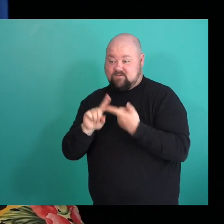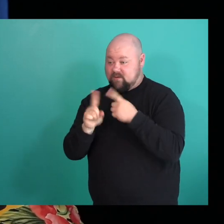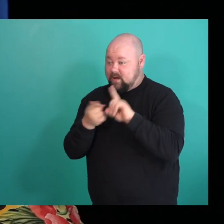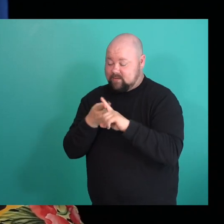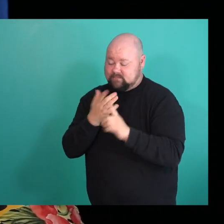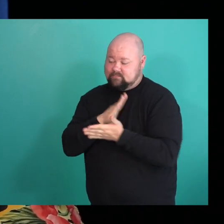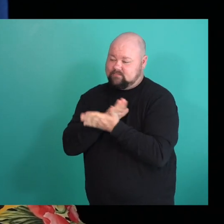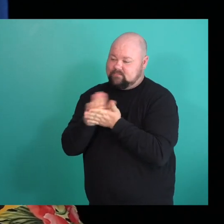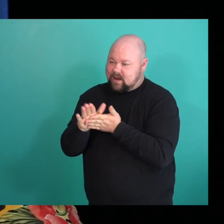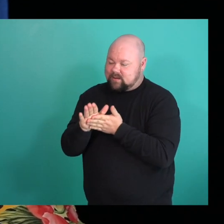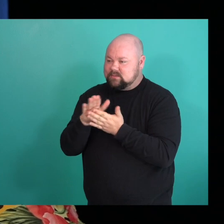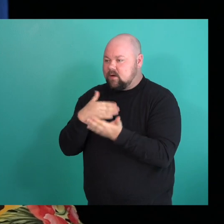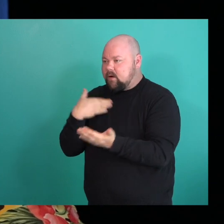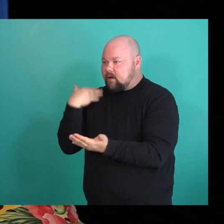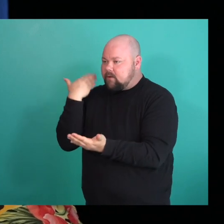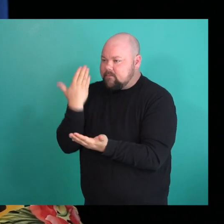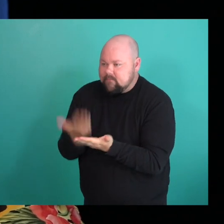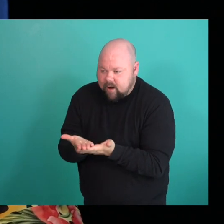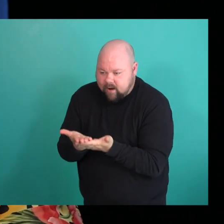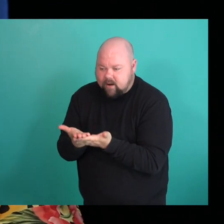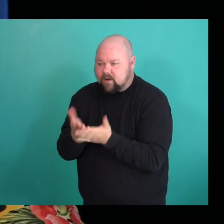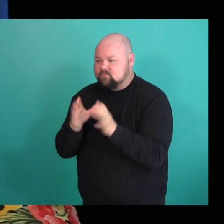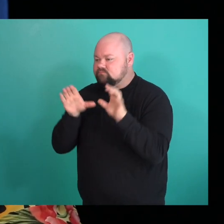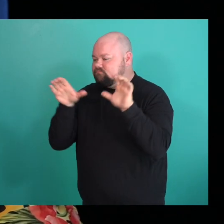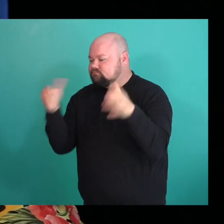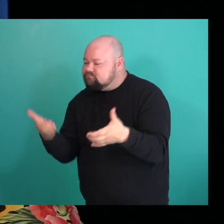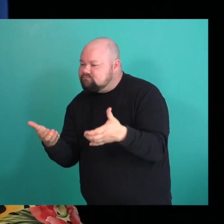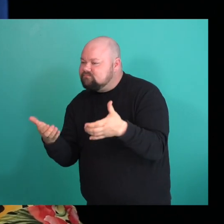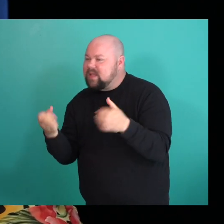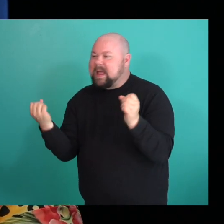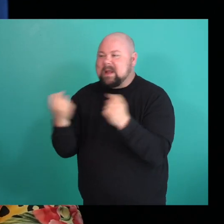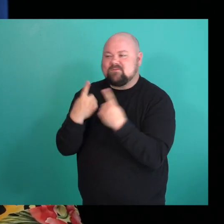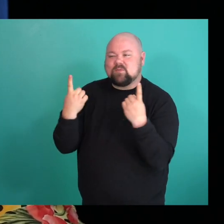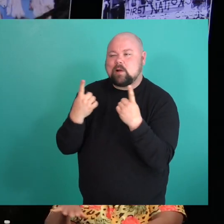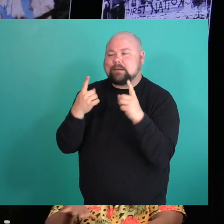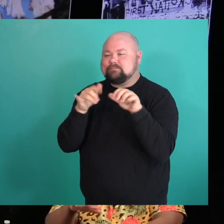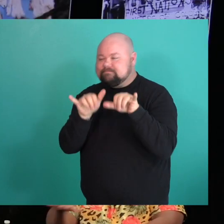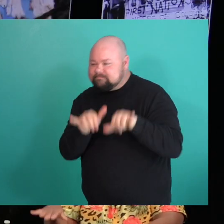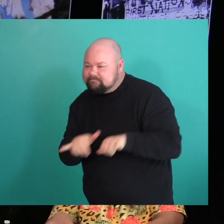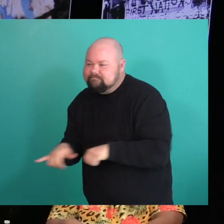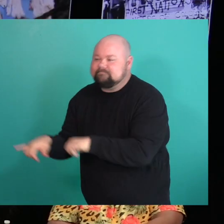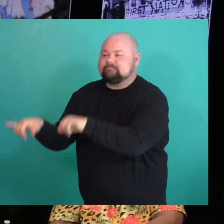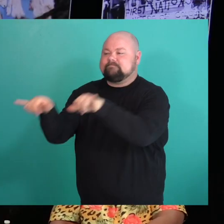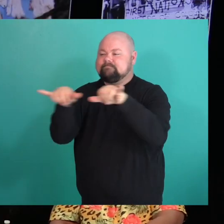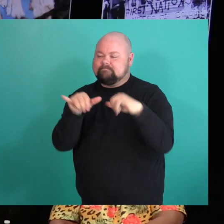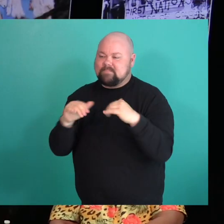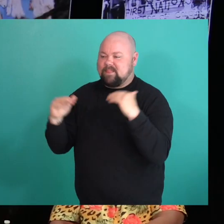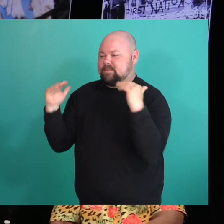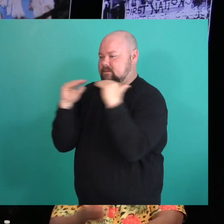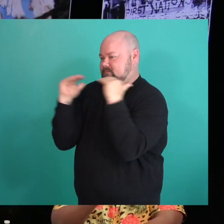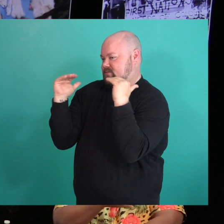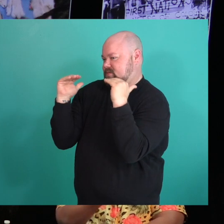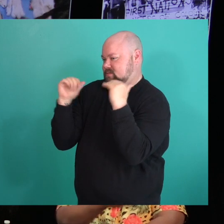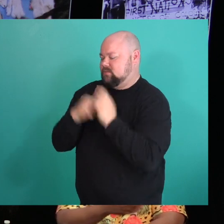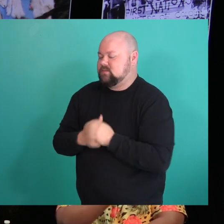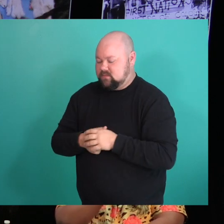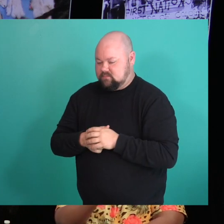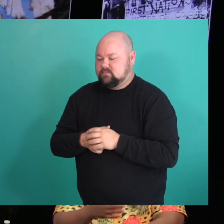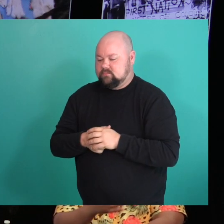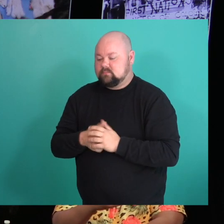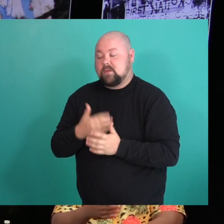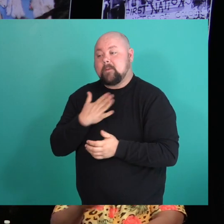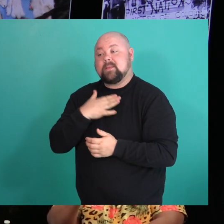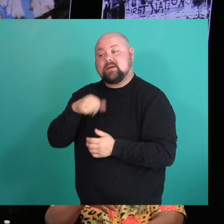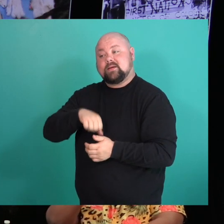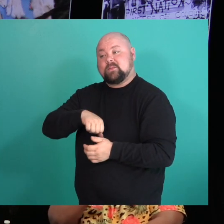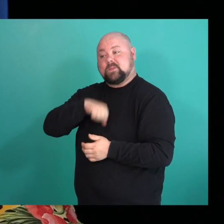arrive in a place where everyone was more or less starting at the same level. And actually like my pride story